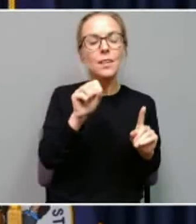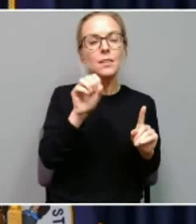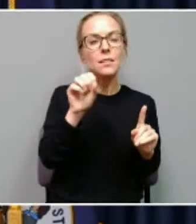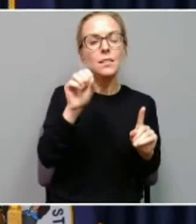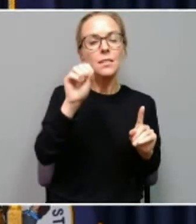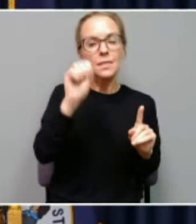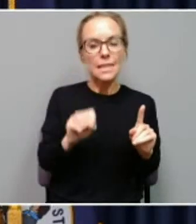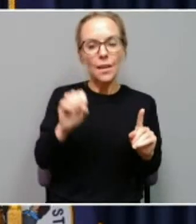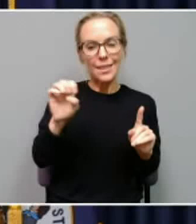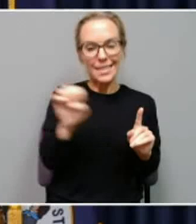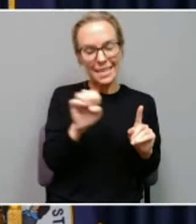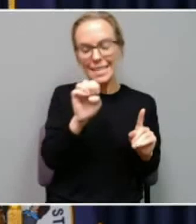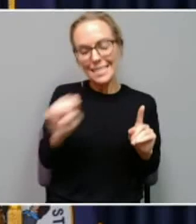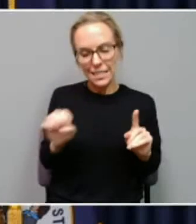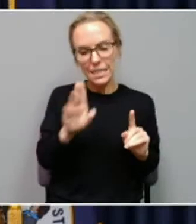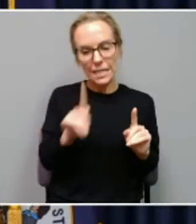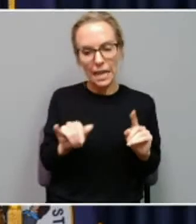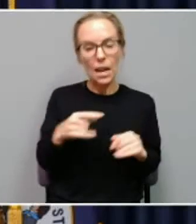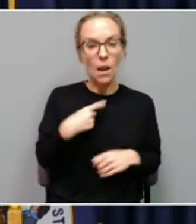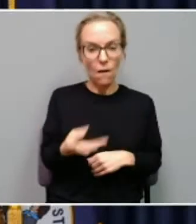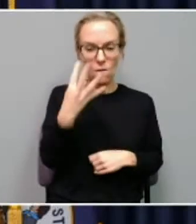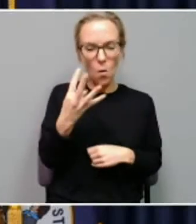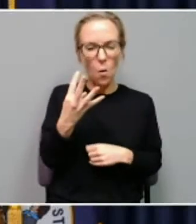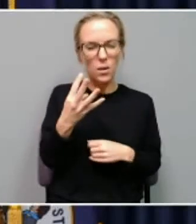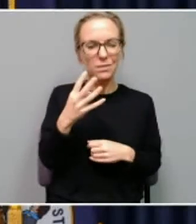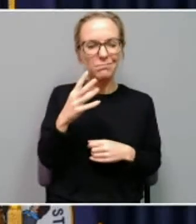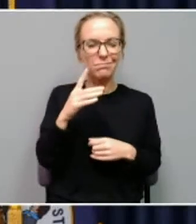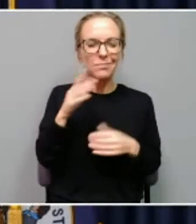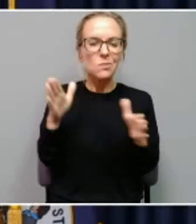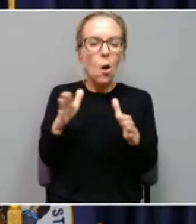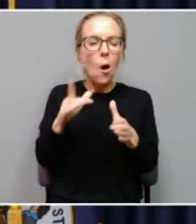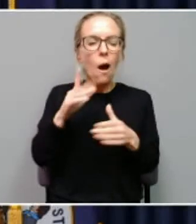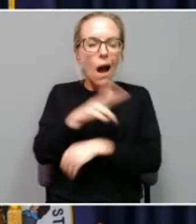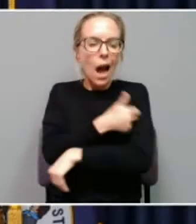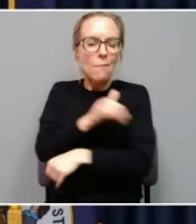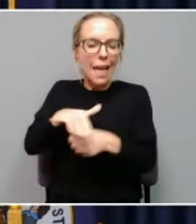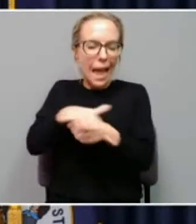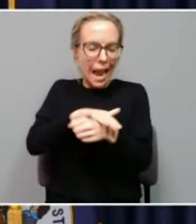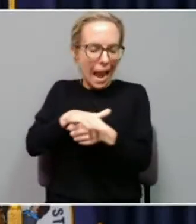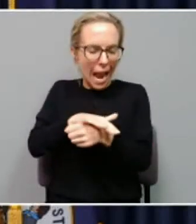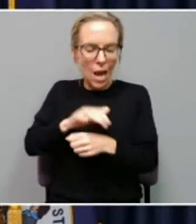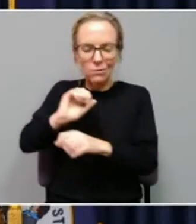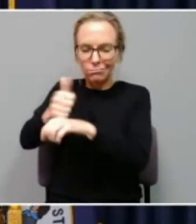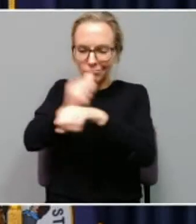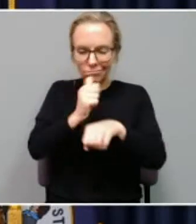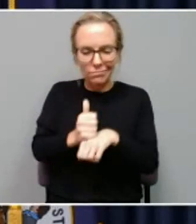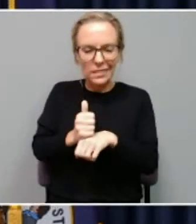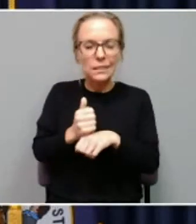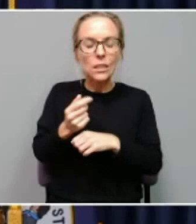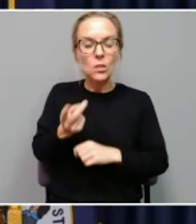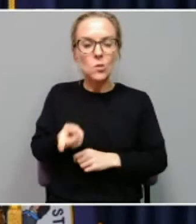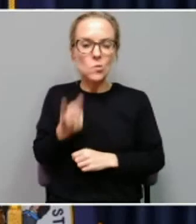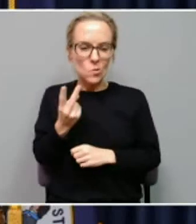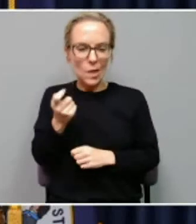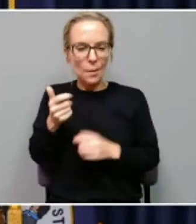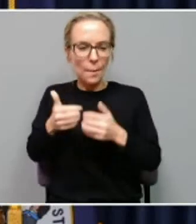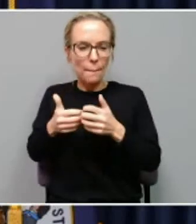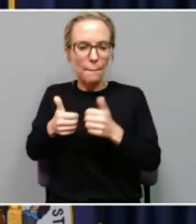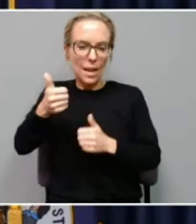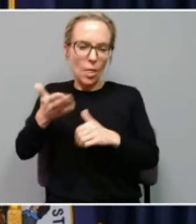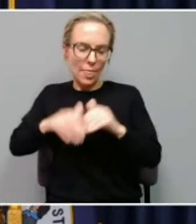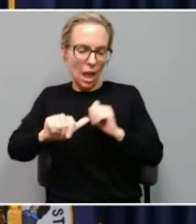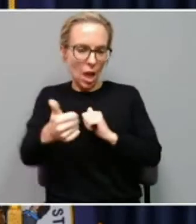have four small hospitals in that area, and two of us are bigger than some of the others, but we are all